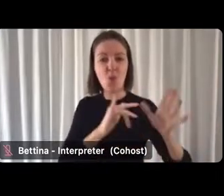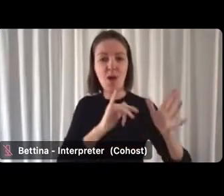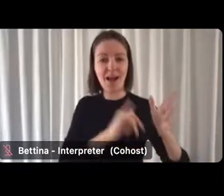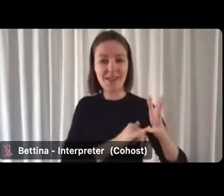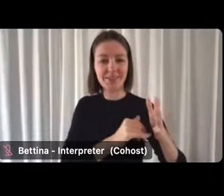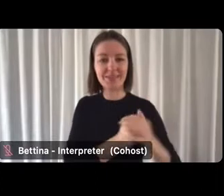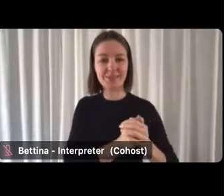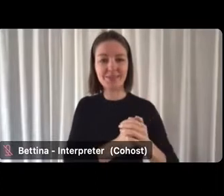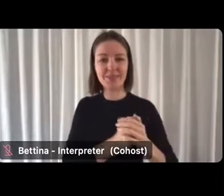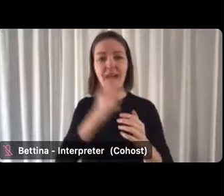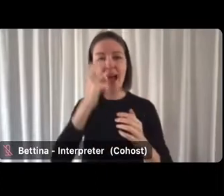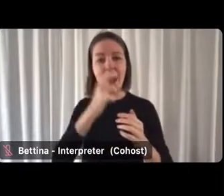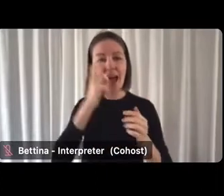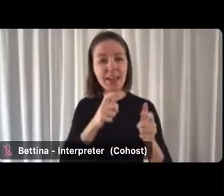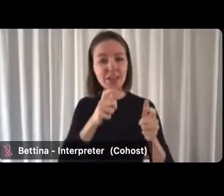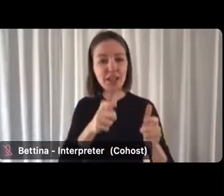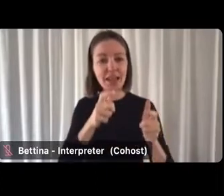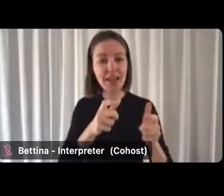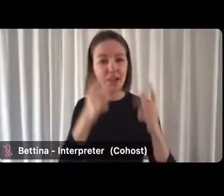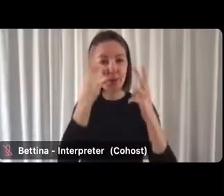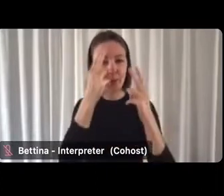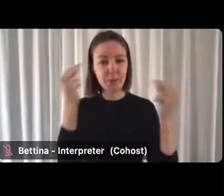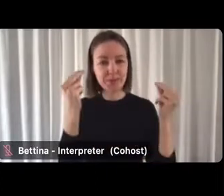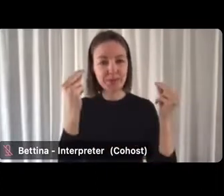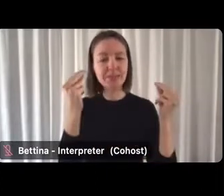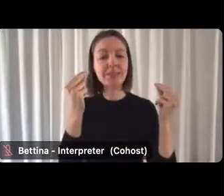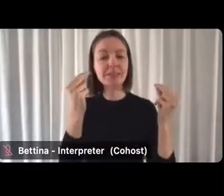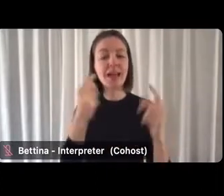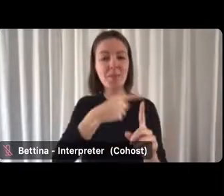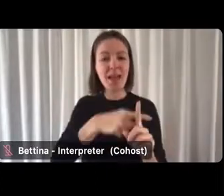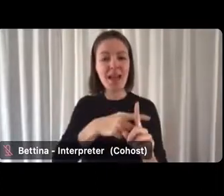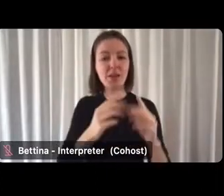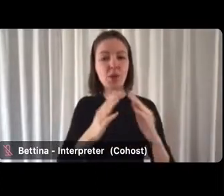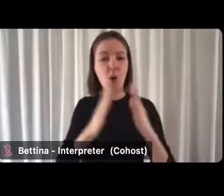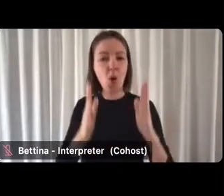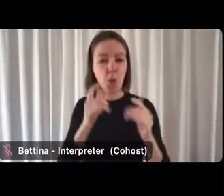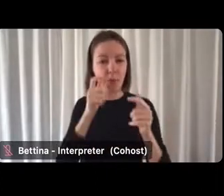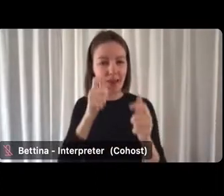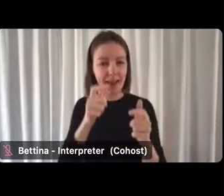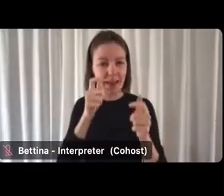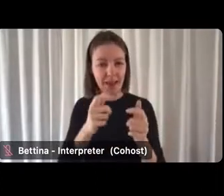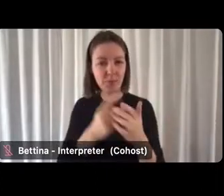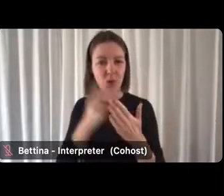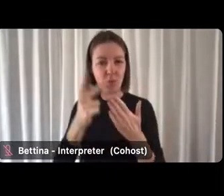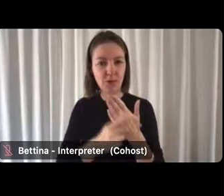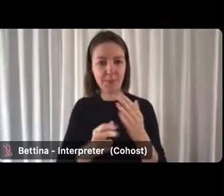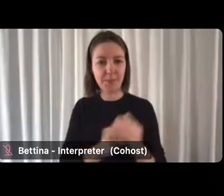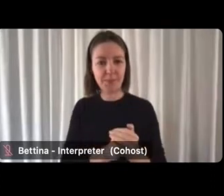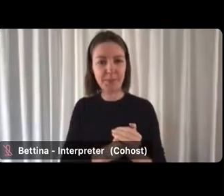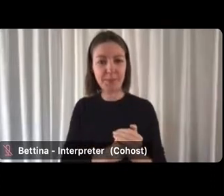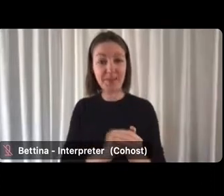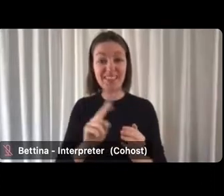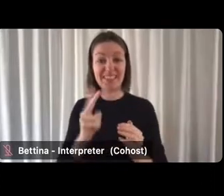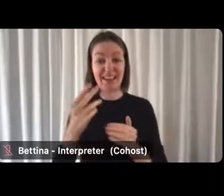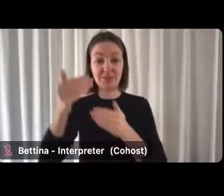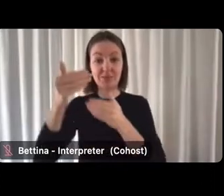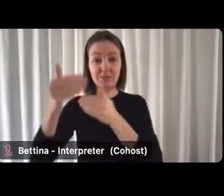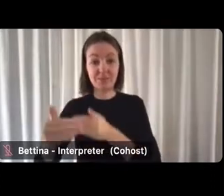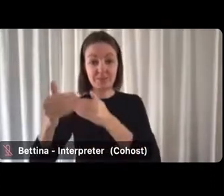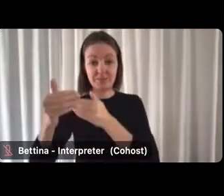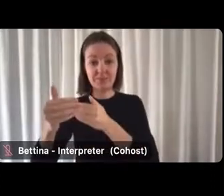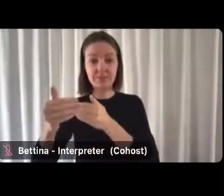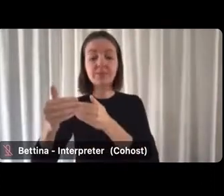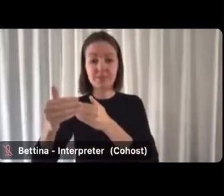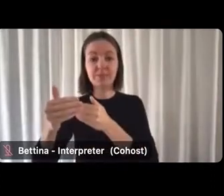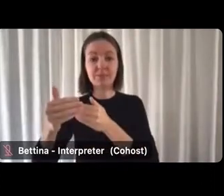Registered Nurses Payment and the Home Care Workforce Support Program. Session two will cover DUA supports including Workforce Australia